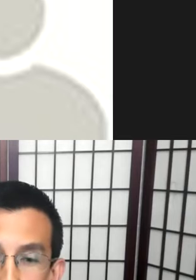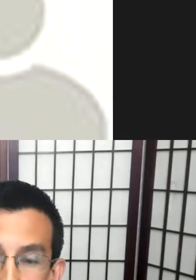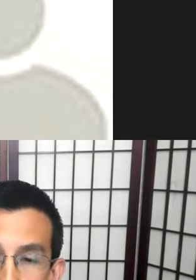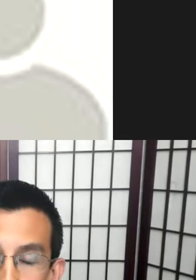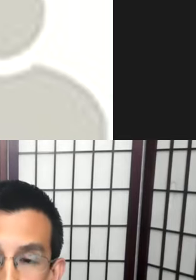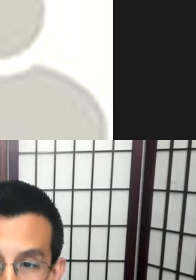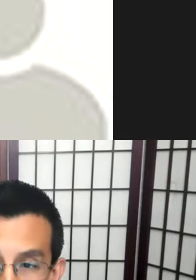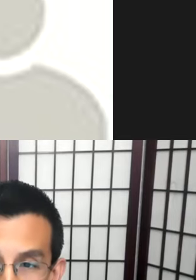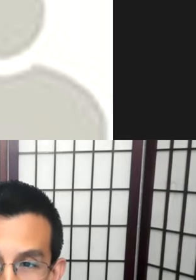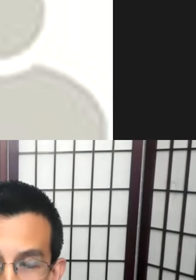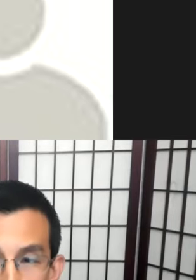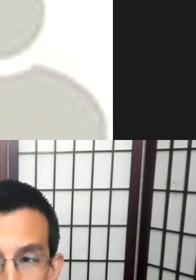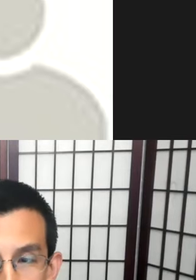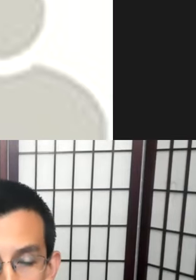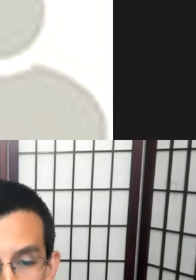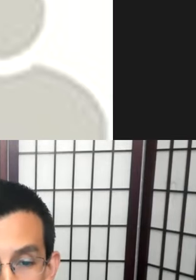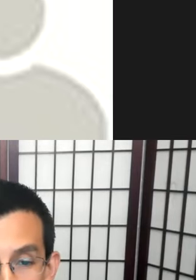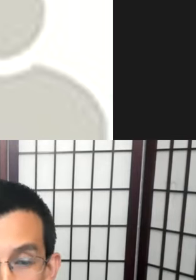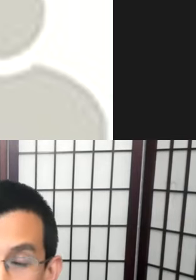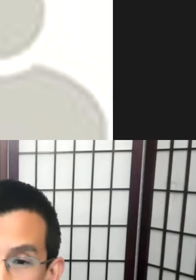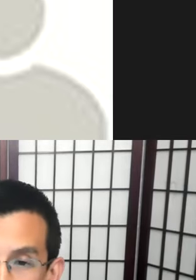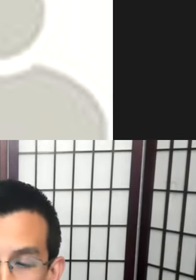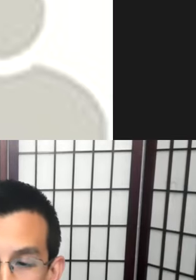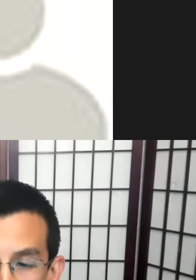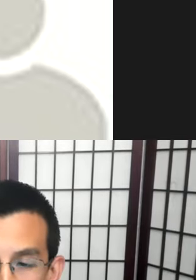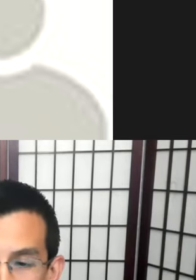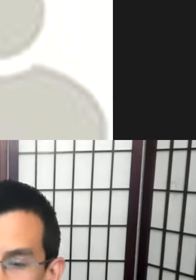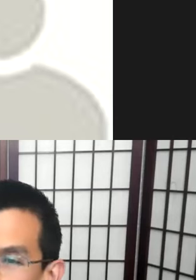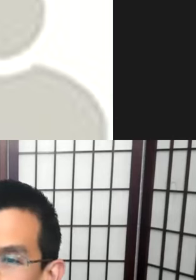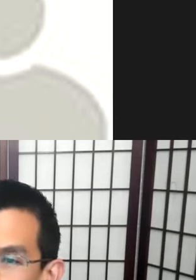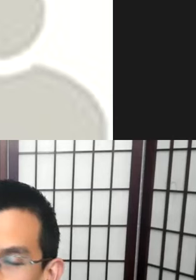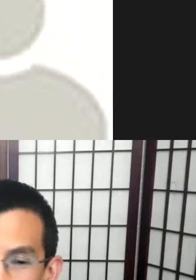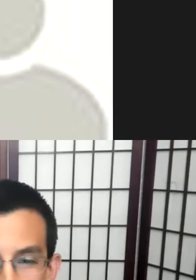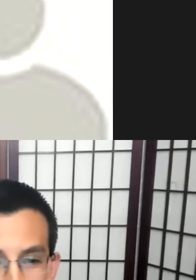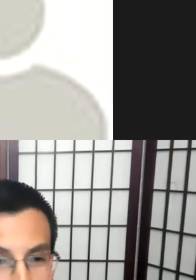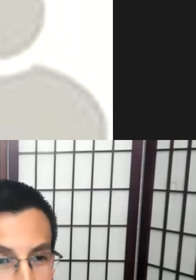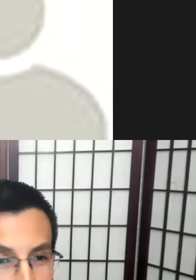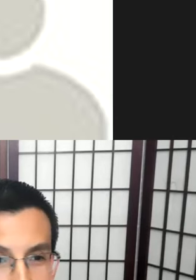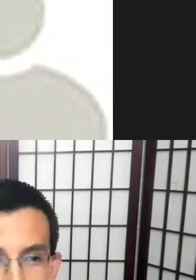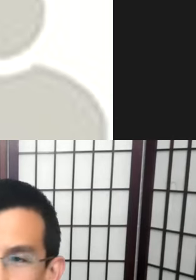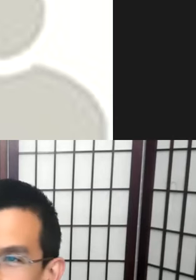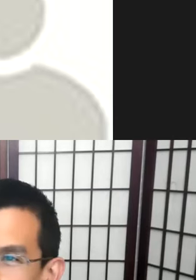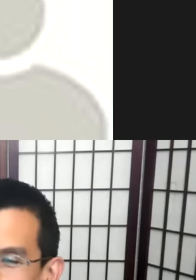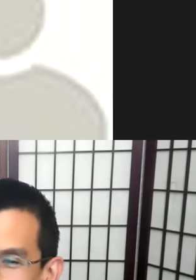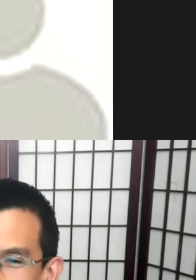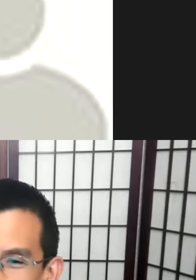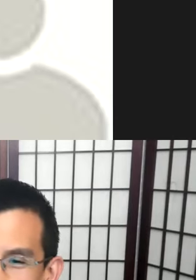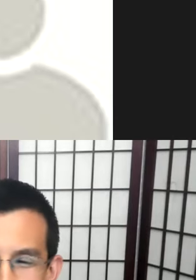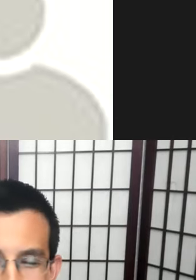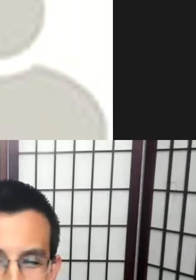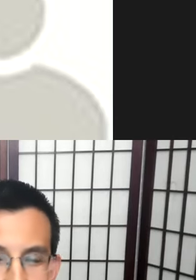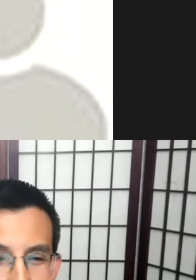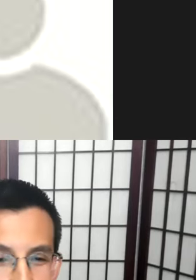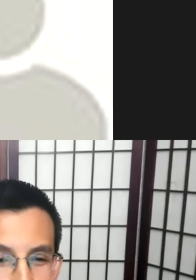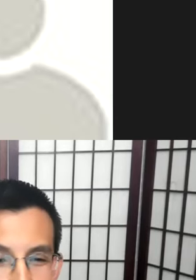the number four, and then linguistics written as one word. perhaps somebody could put the WordPress URL